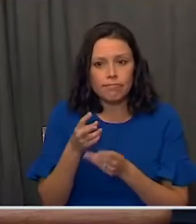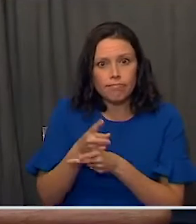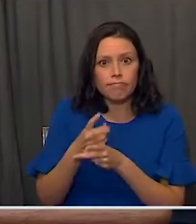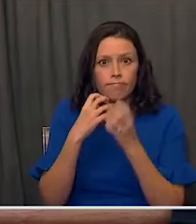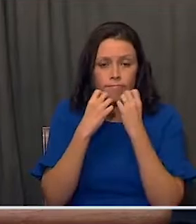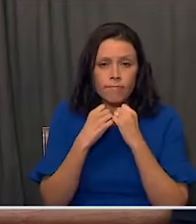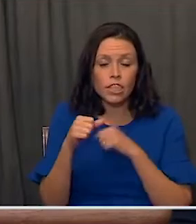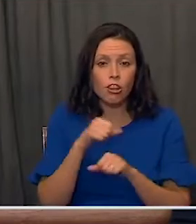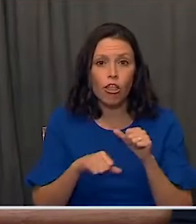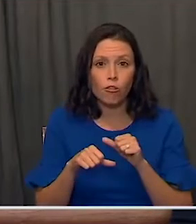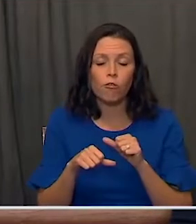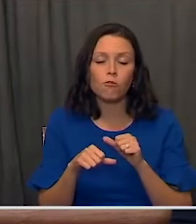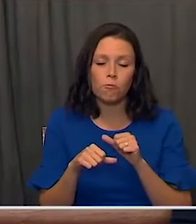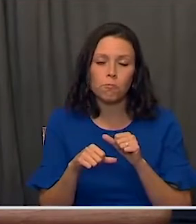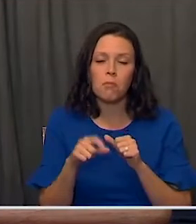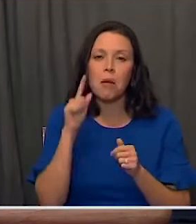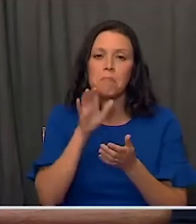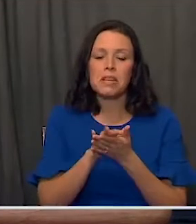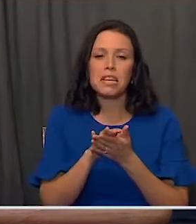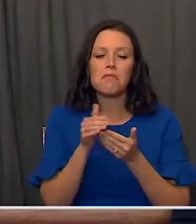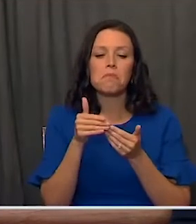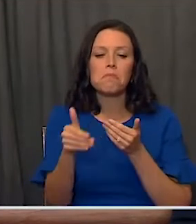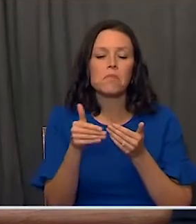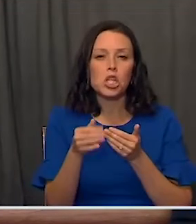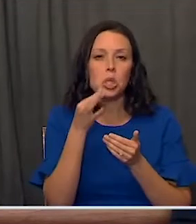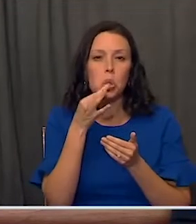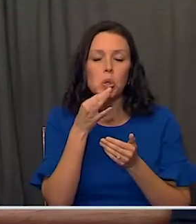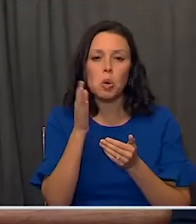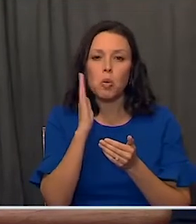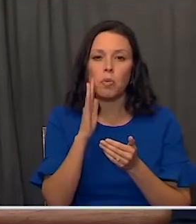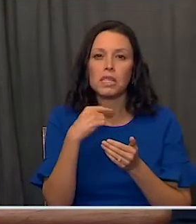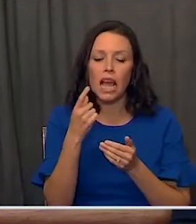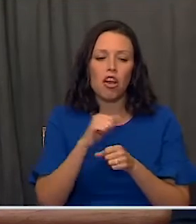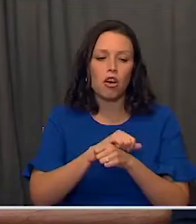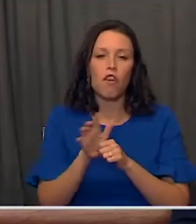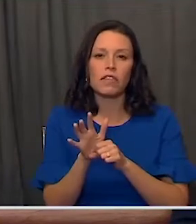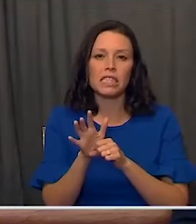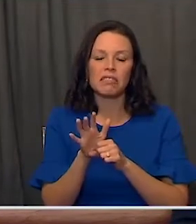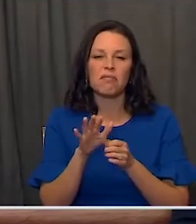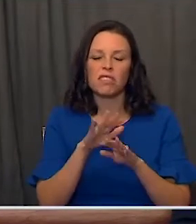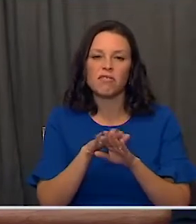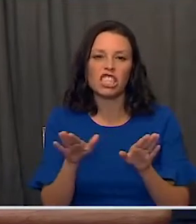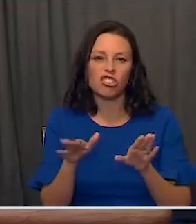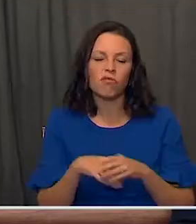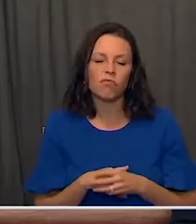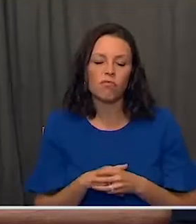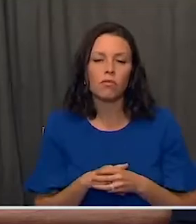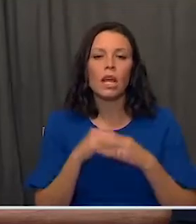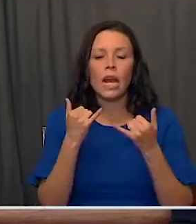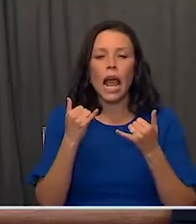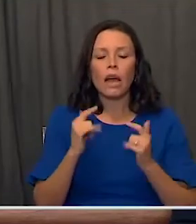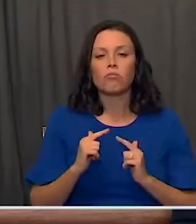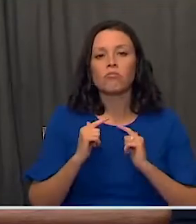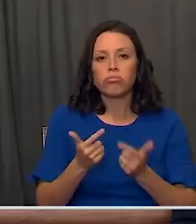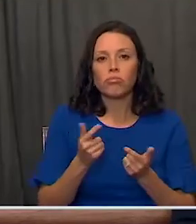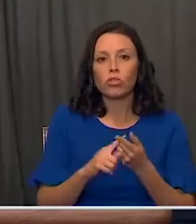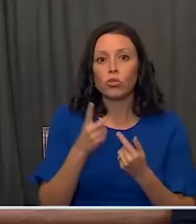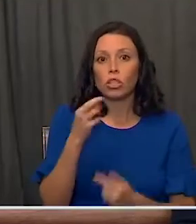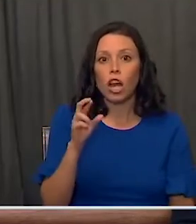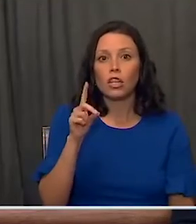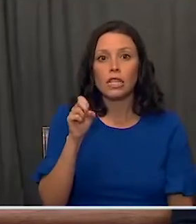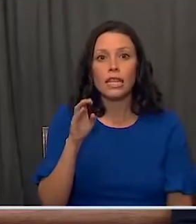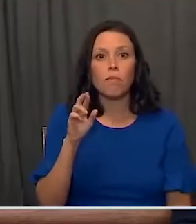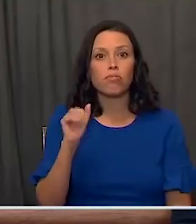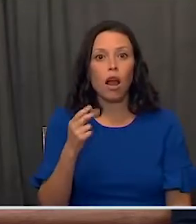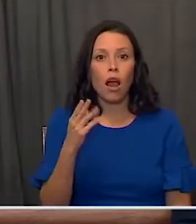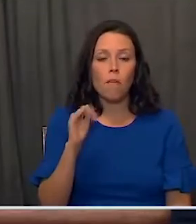own communities. I believe the day is coming soon when we will put this coronavirus in the past. With that, let me introduce Dr. Deborah